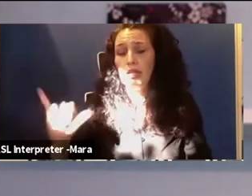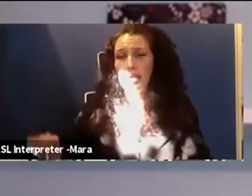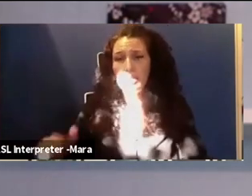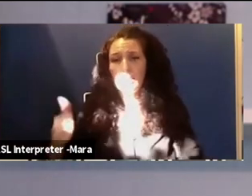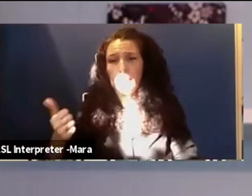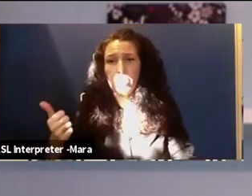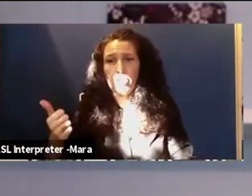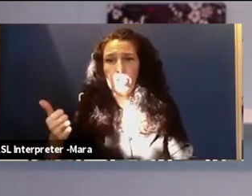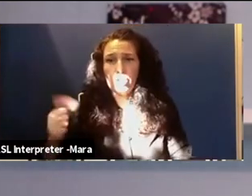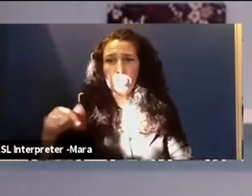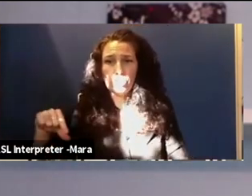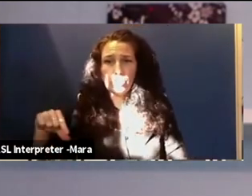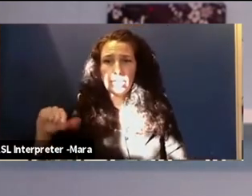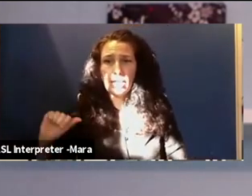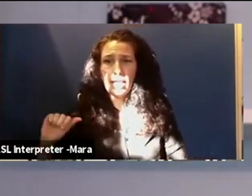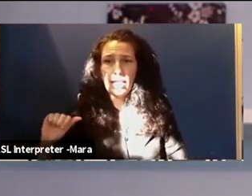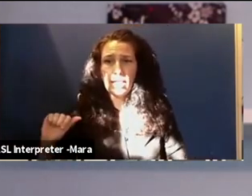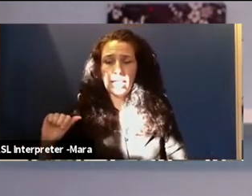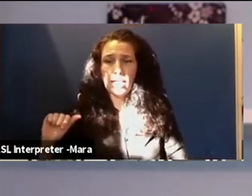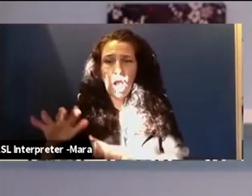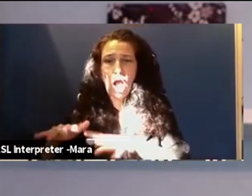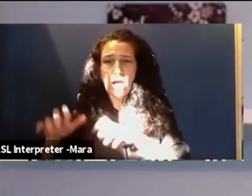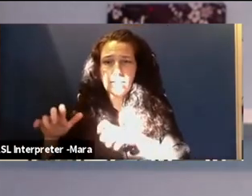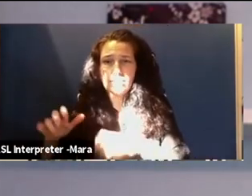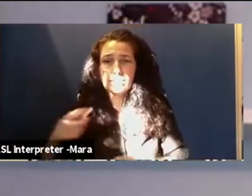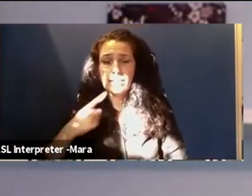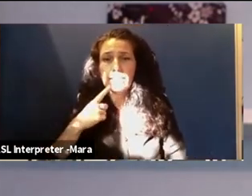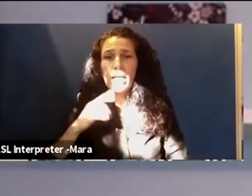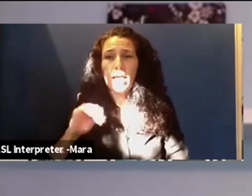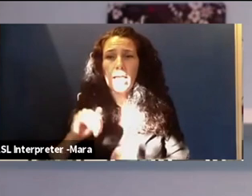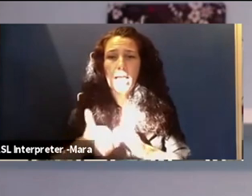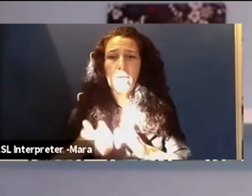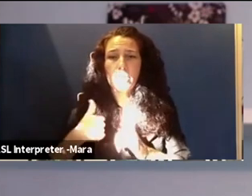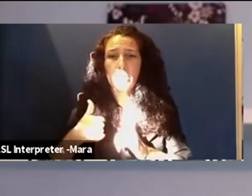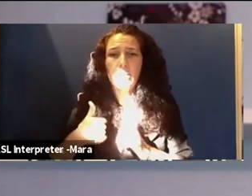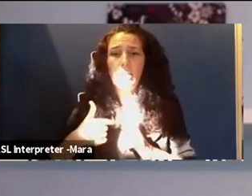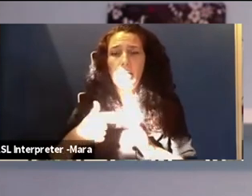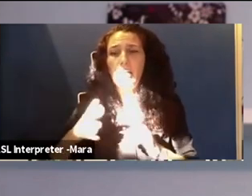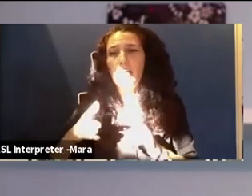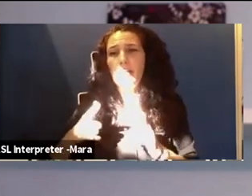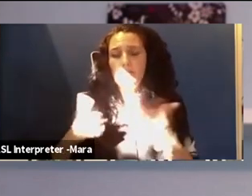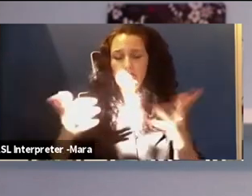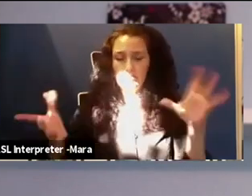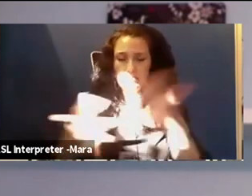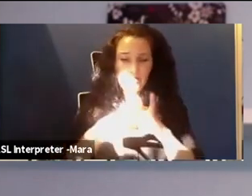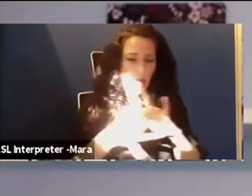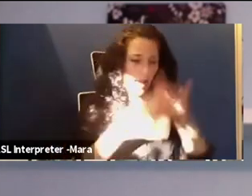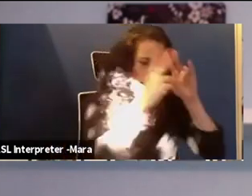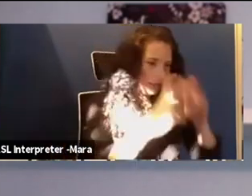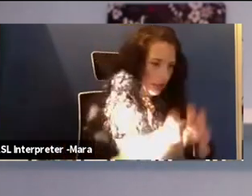audience member. And they ask, how can I go about merging my knowledge in analytical chemistry with robotics and AI?